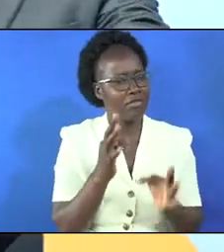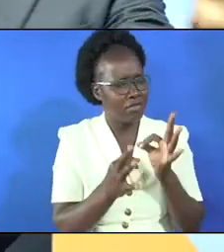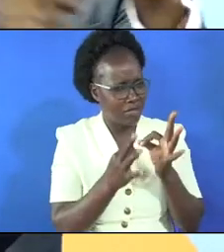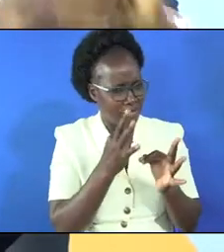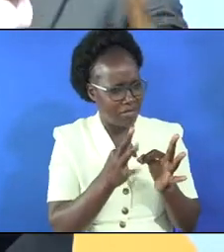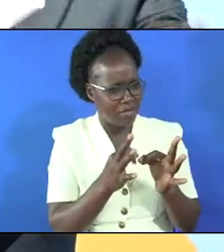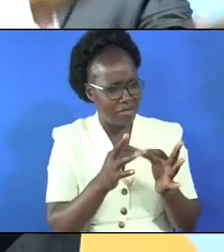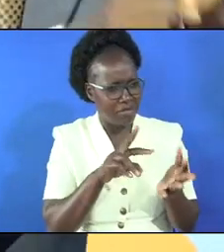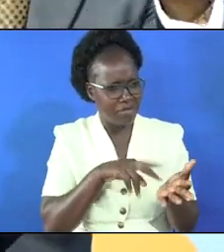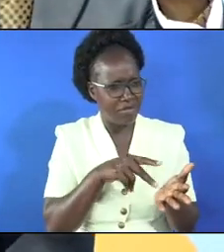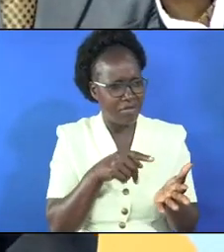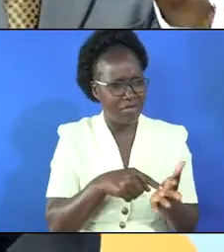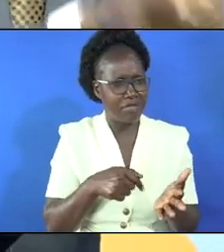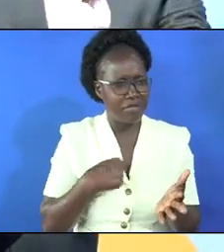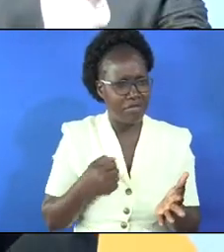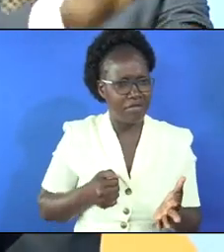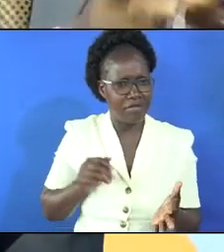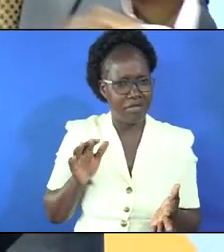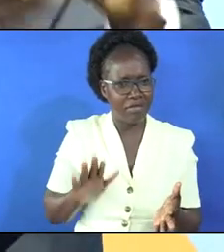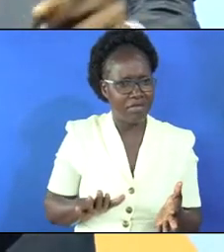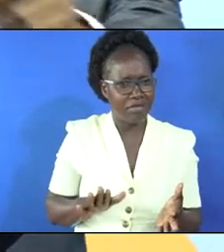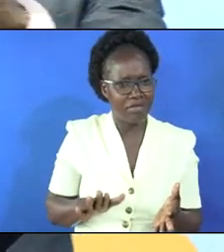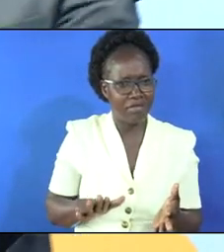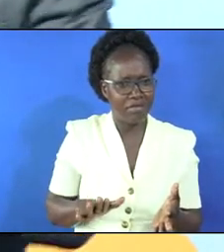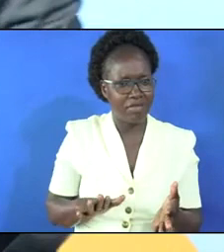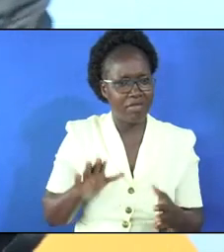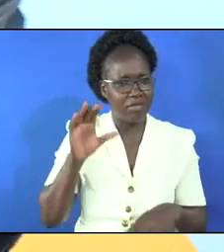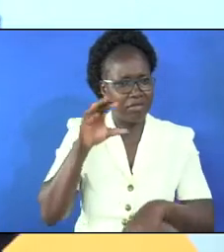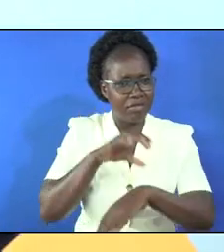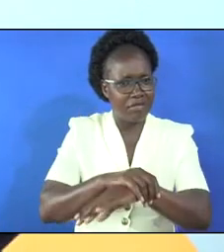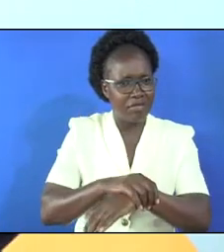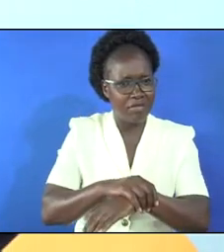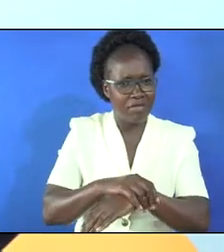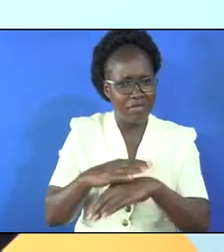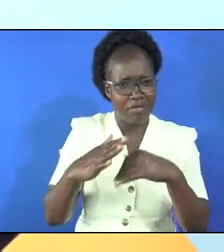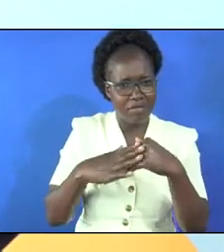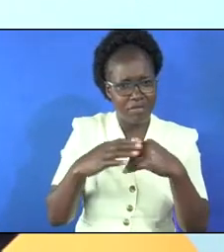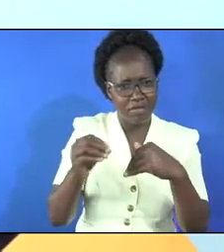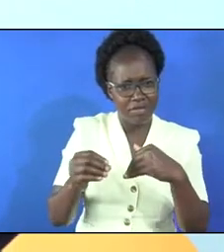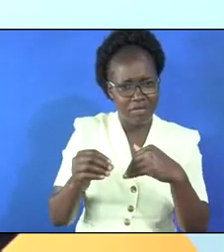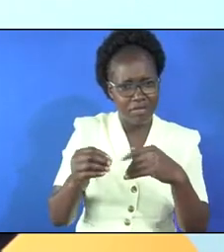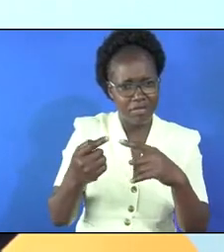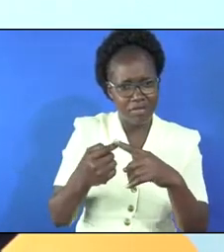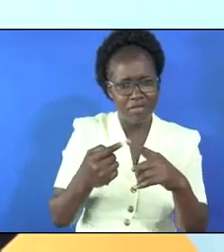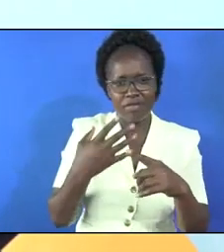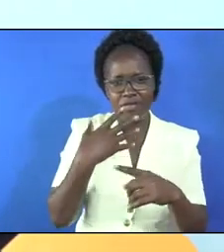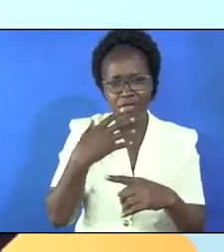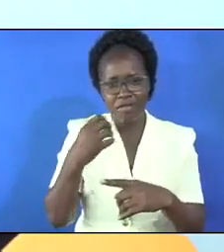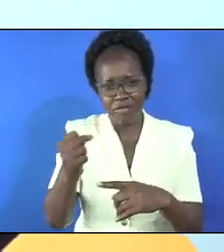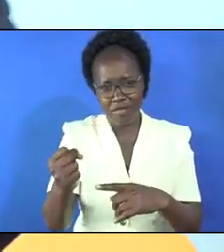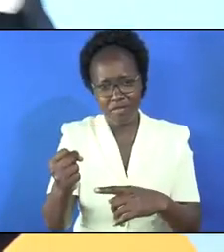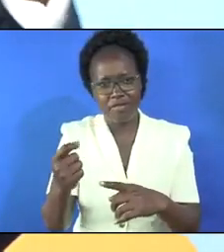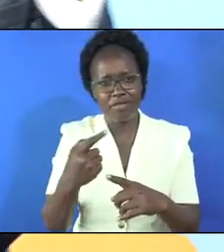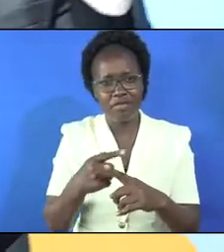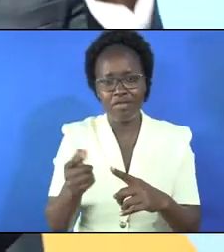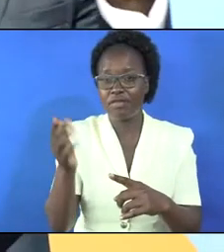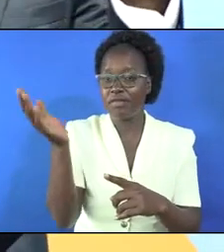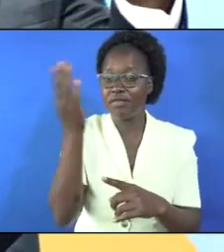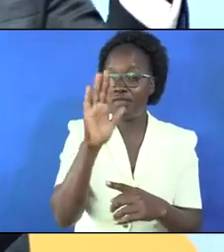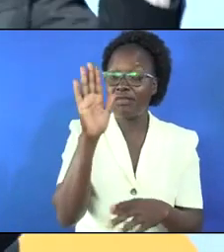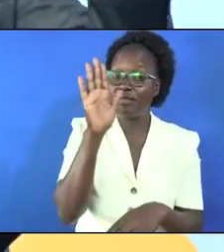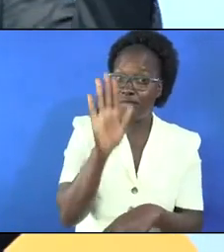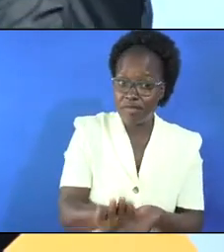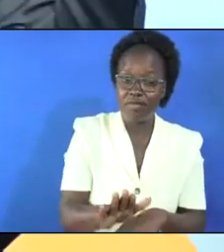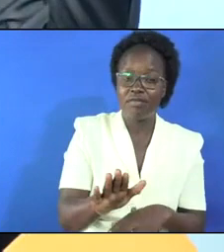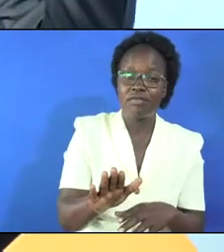if it means my daughter is going to get 90 out of 500 but she'll never